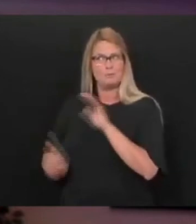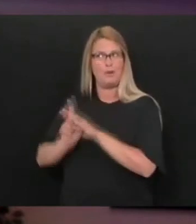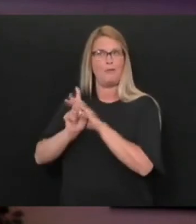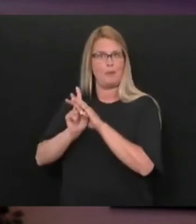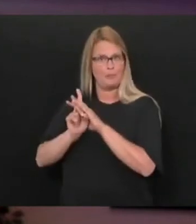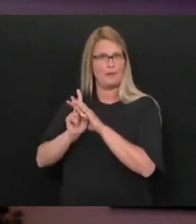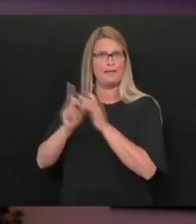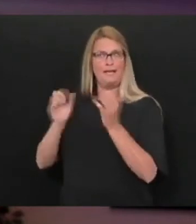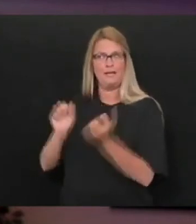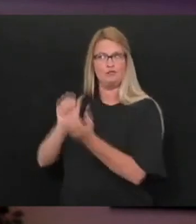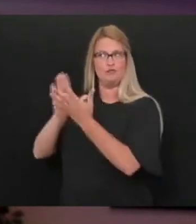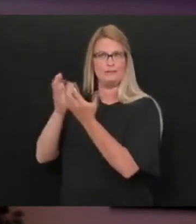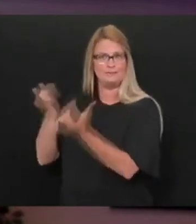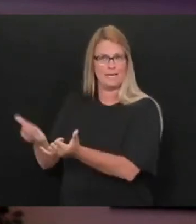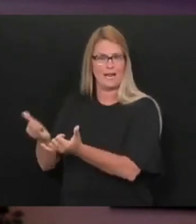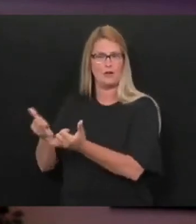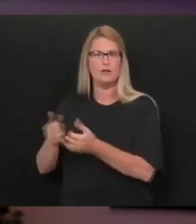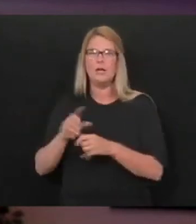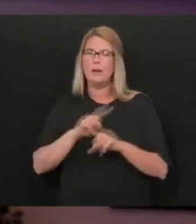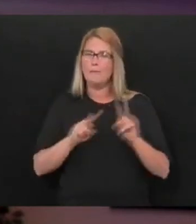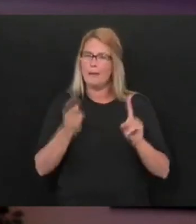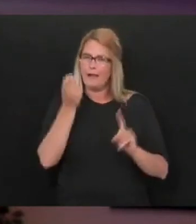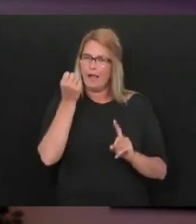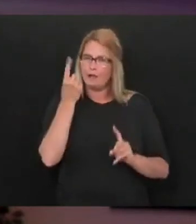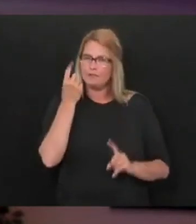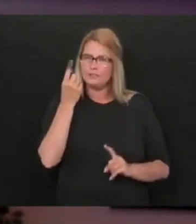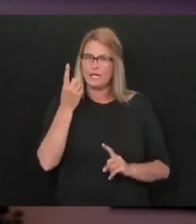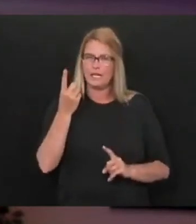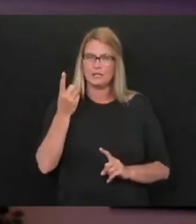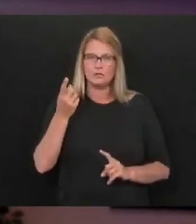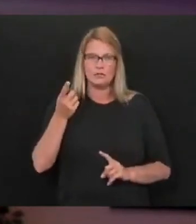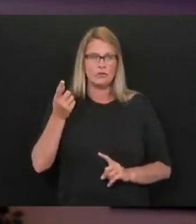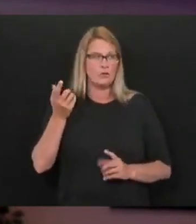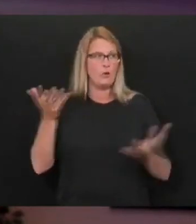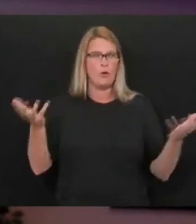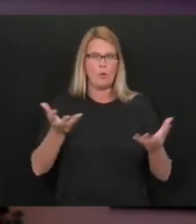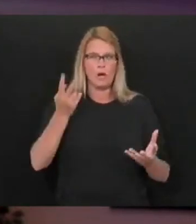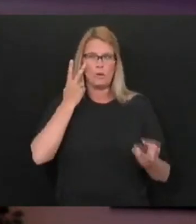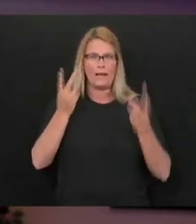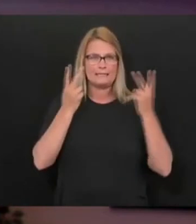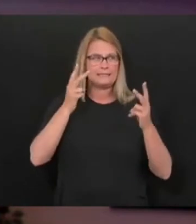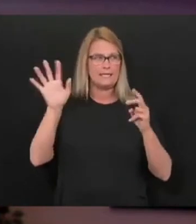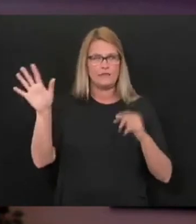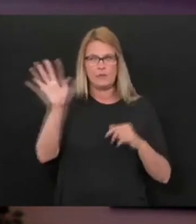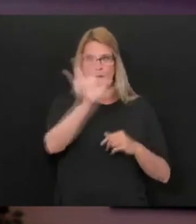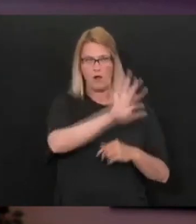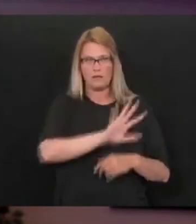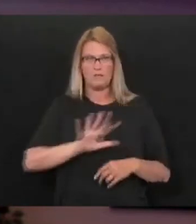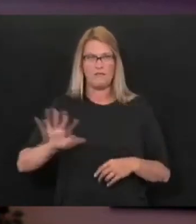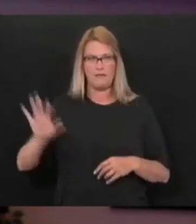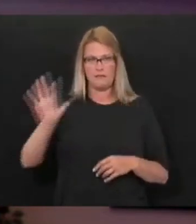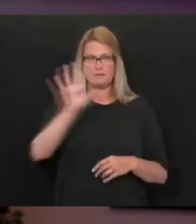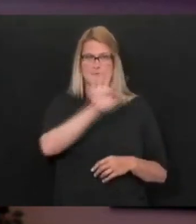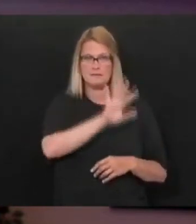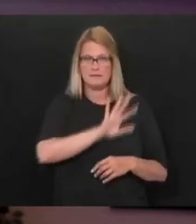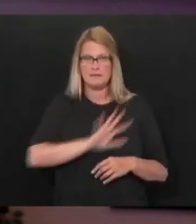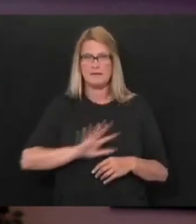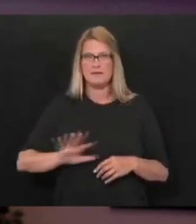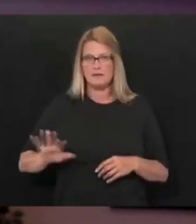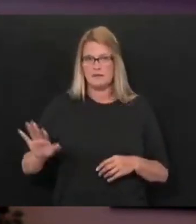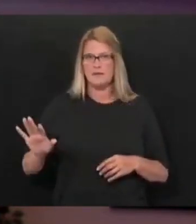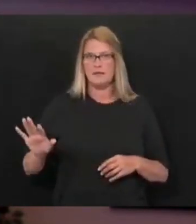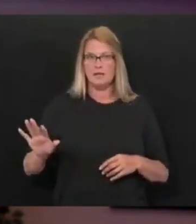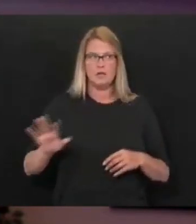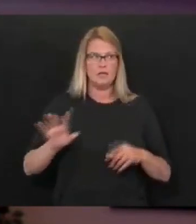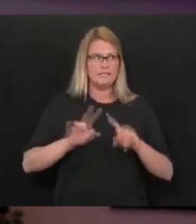And I think the common denominator, that you see is you see a lot of places where, you know,